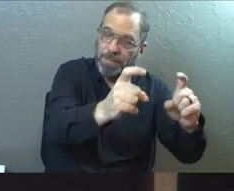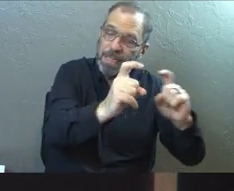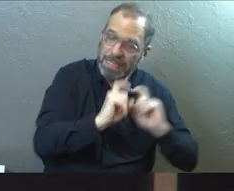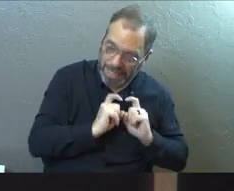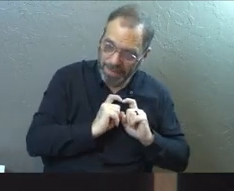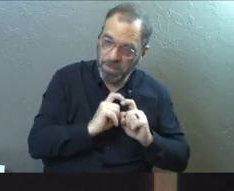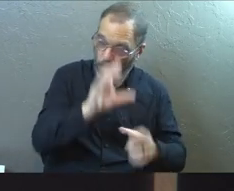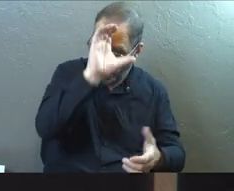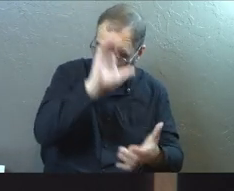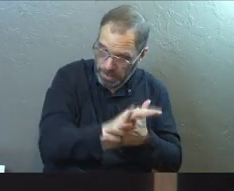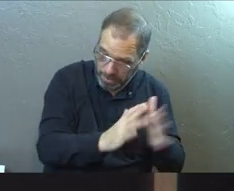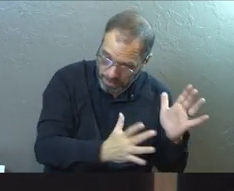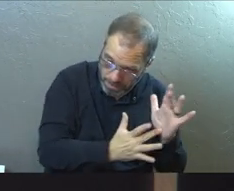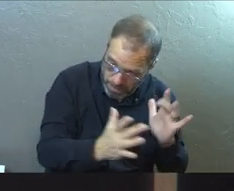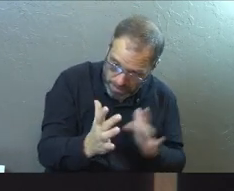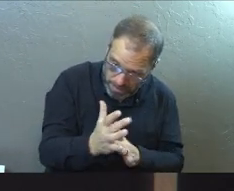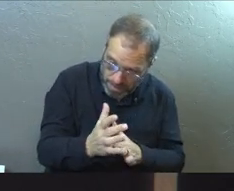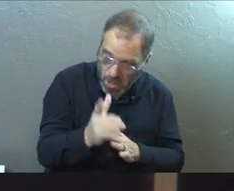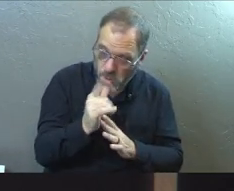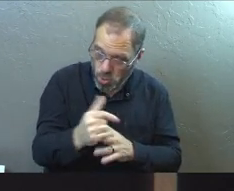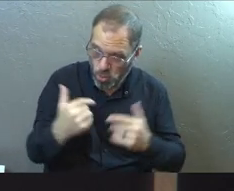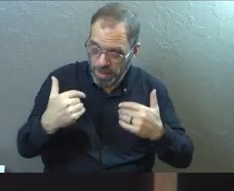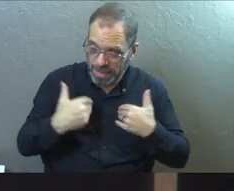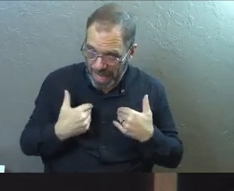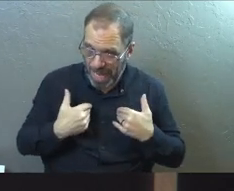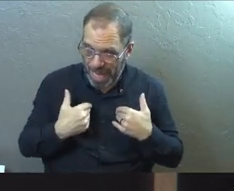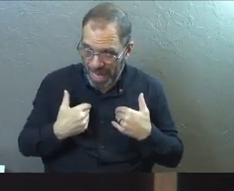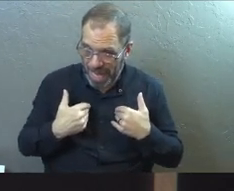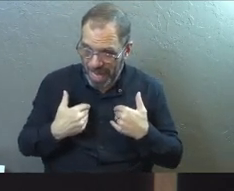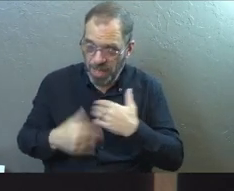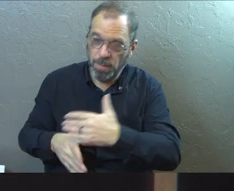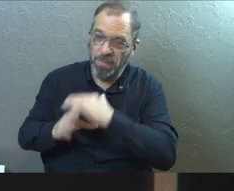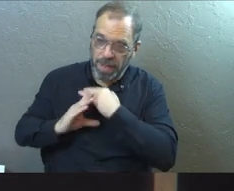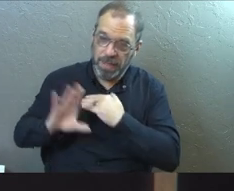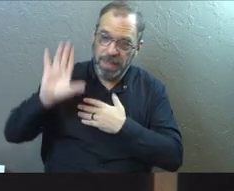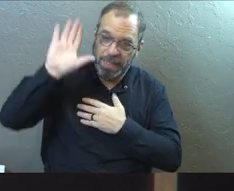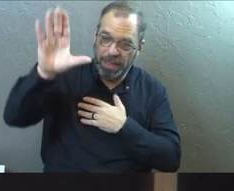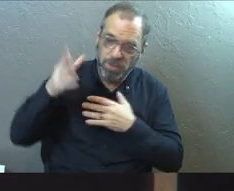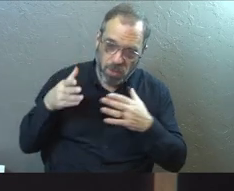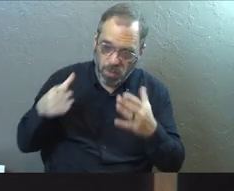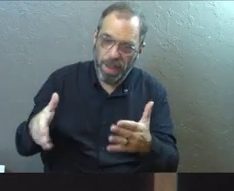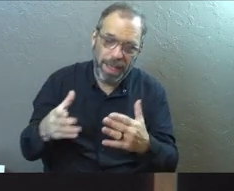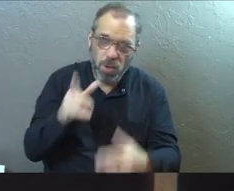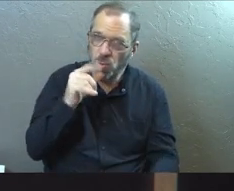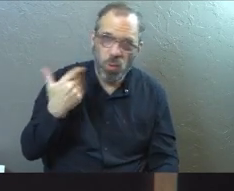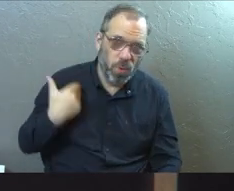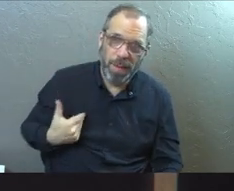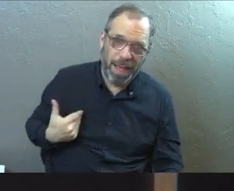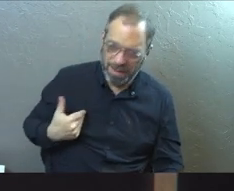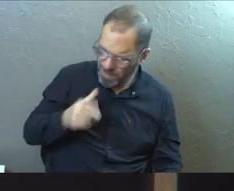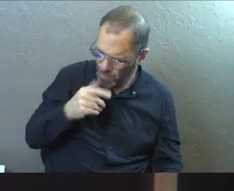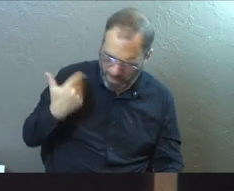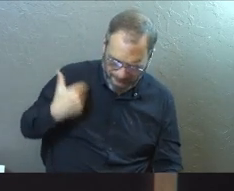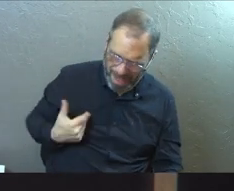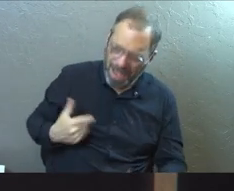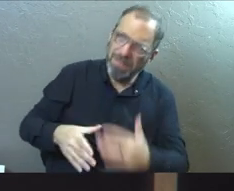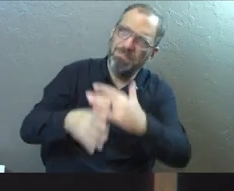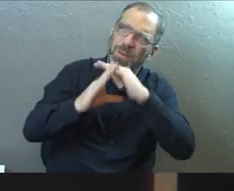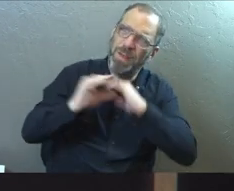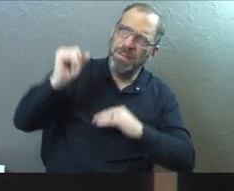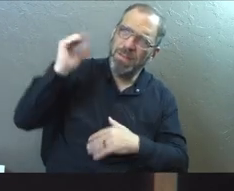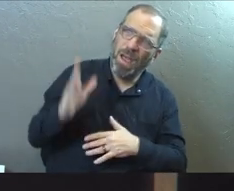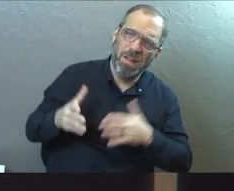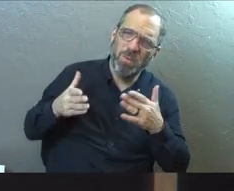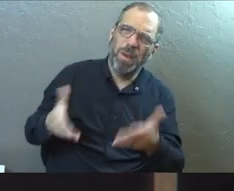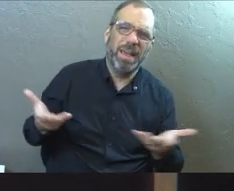believed in the Lord Jesus Christ, who was I to stand in God's way? Who was I to stand in God's